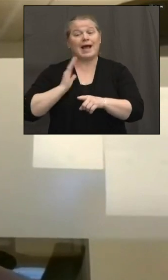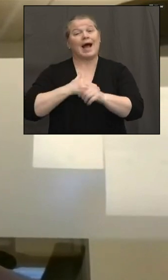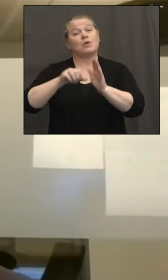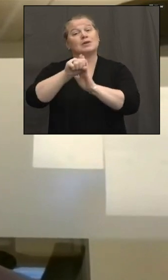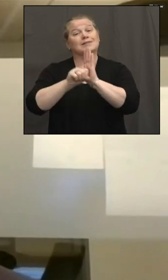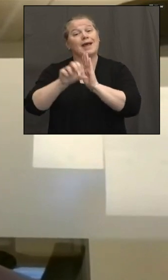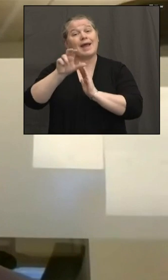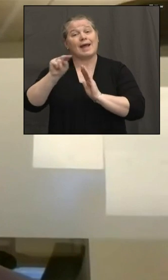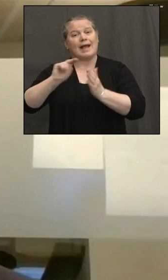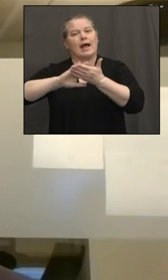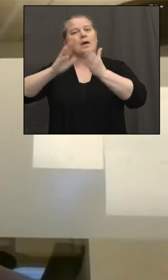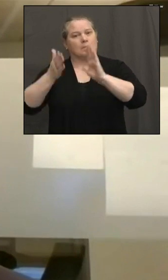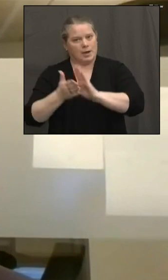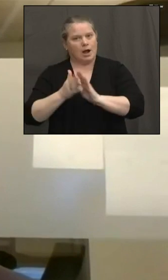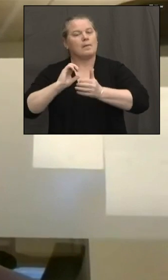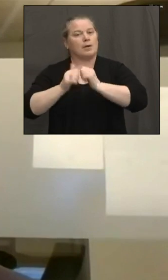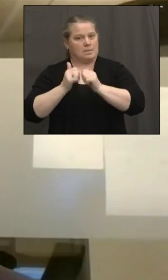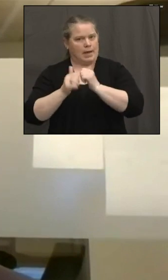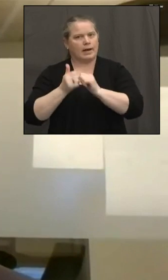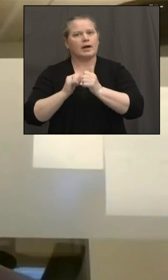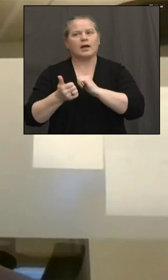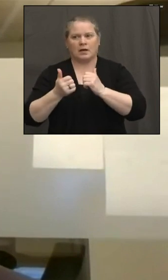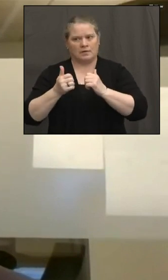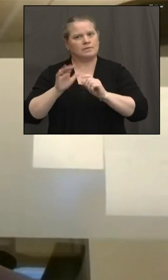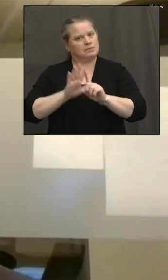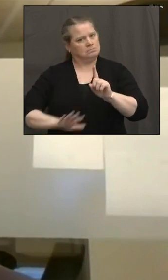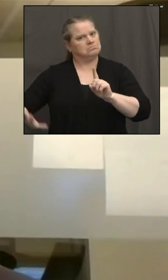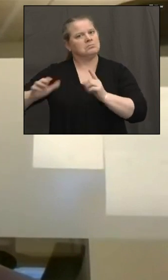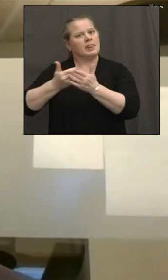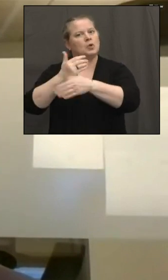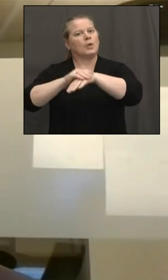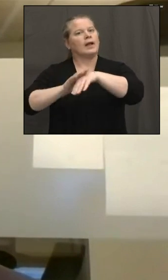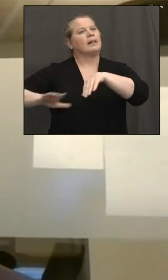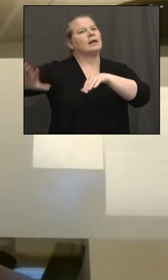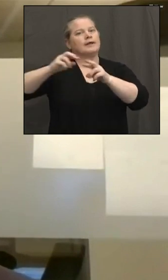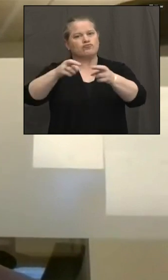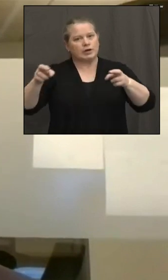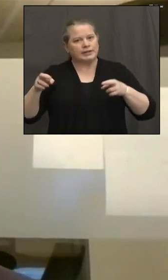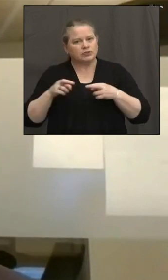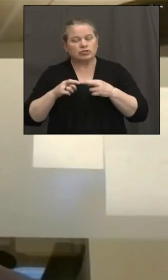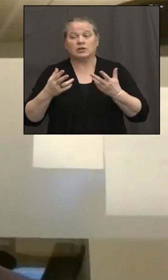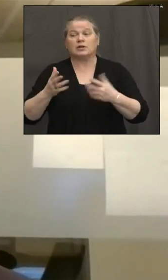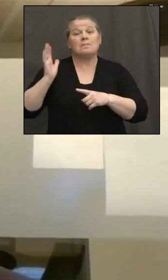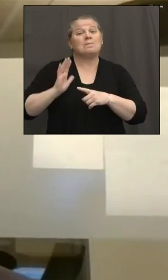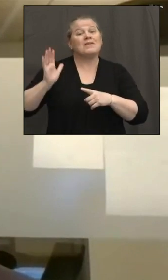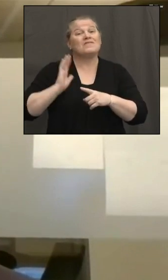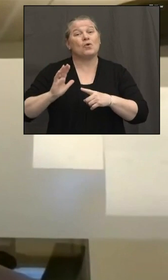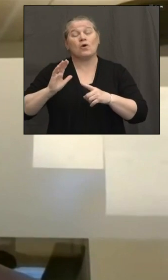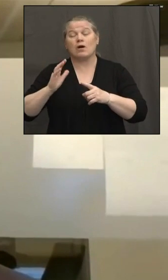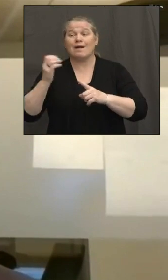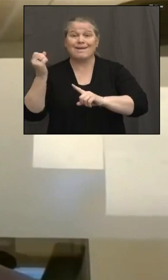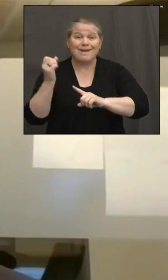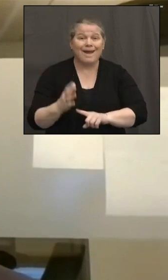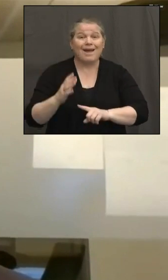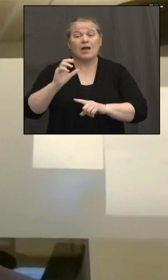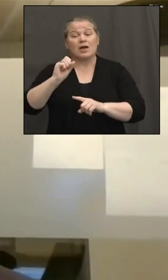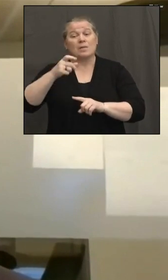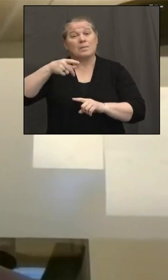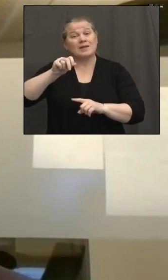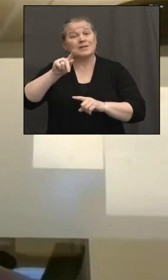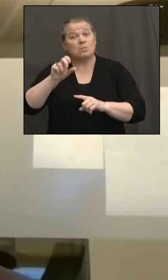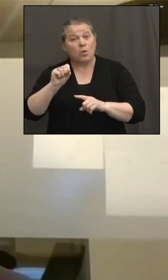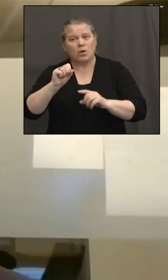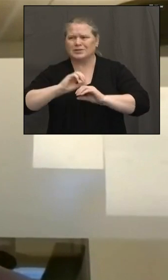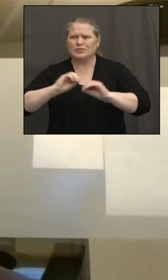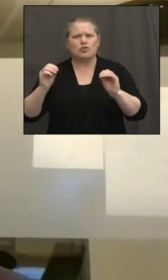in this fast-growing marketplace of gaming and sports betting that was previously unregulated. Connecticut Lottery's